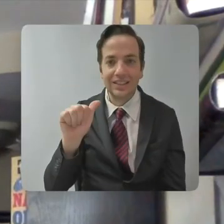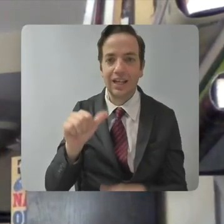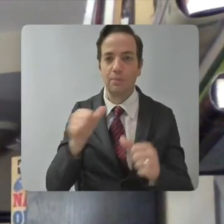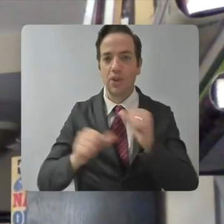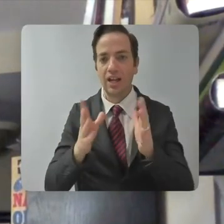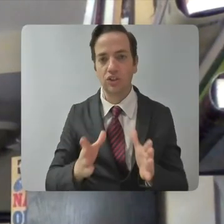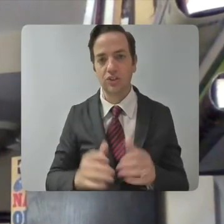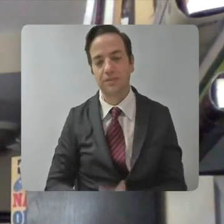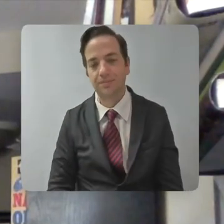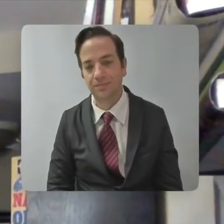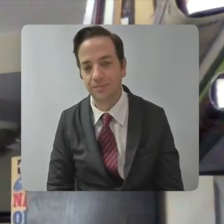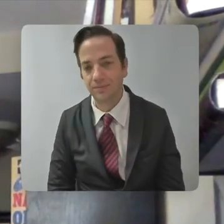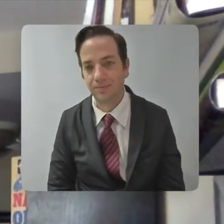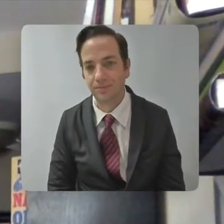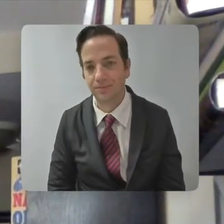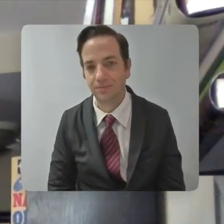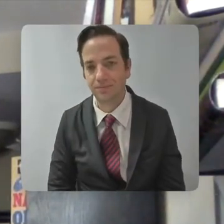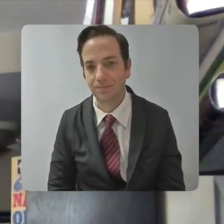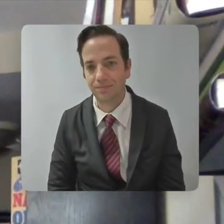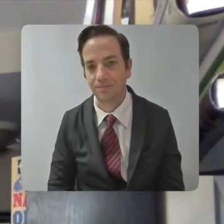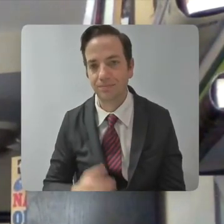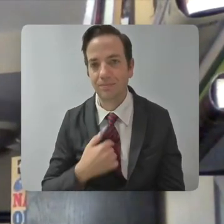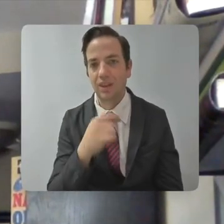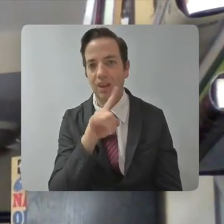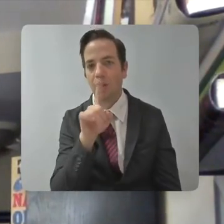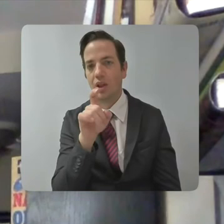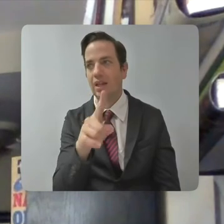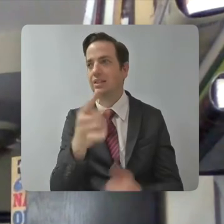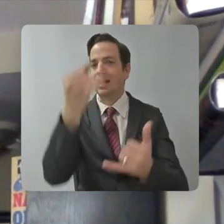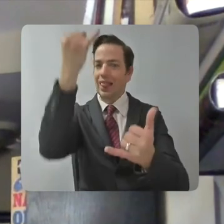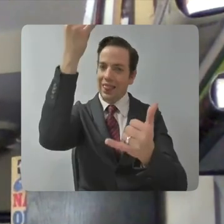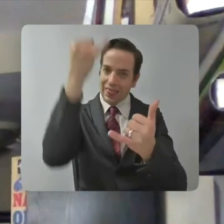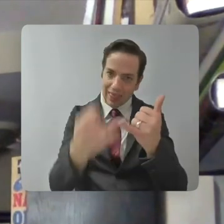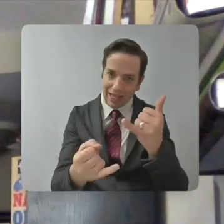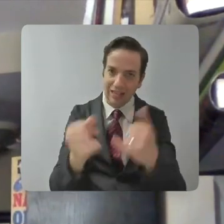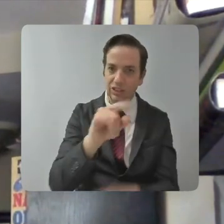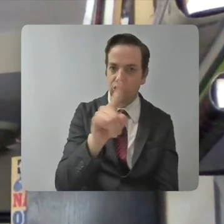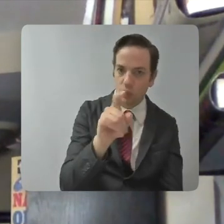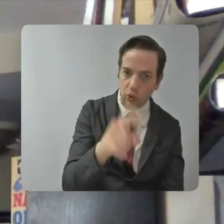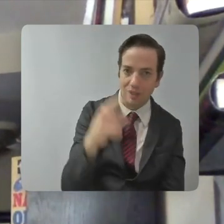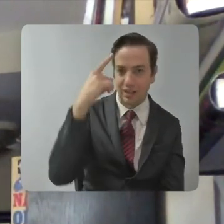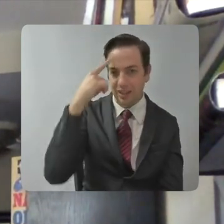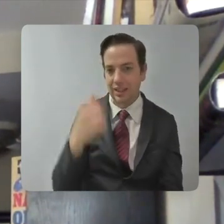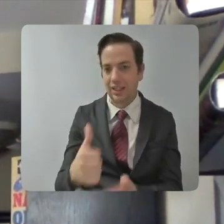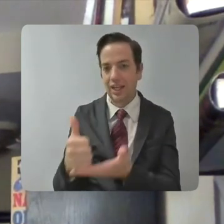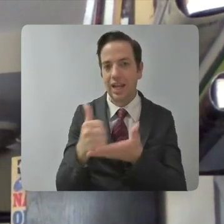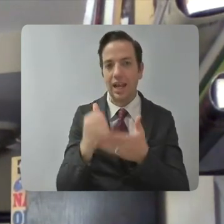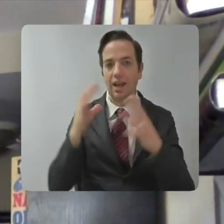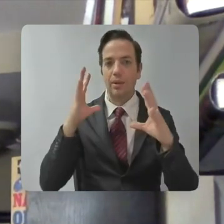I'll ask a sort of final wrapping up question that I think will sort of tie into some of the conversations we've been having already.